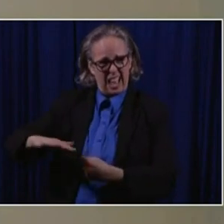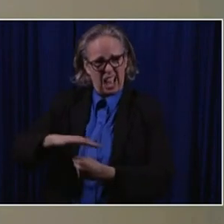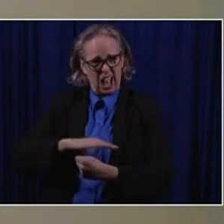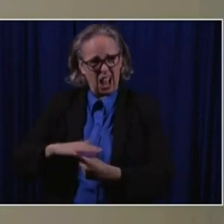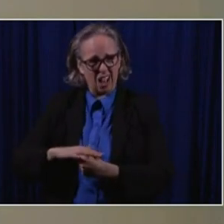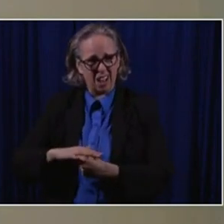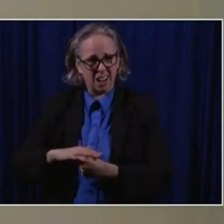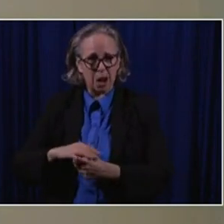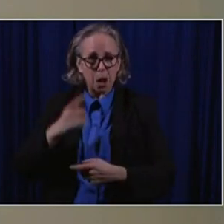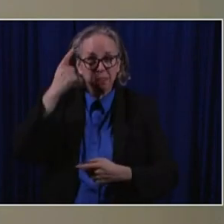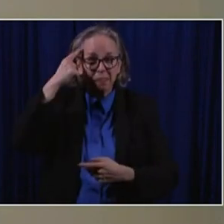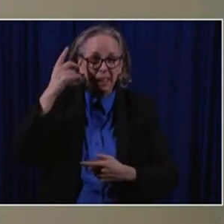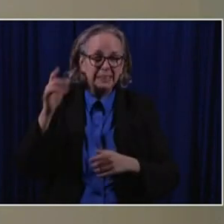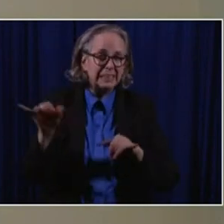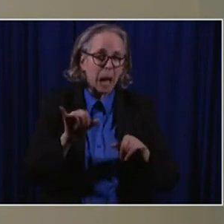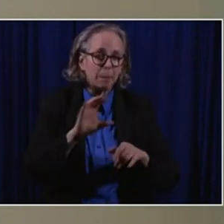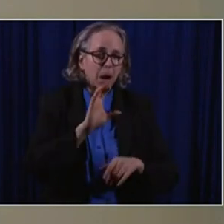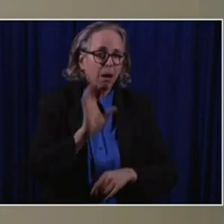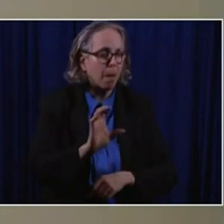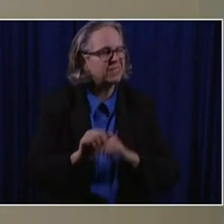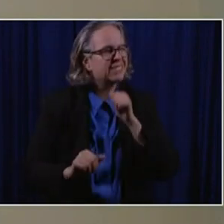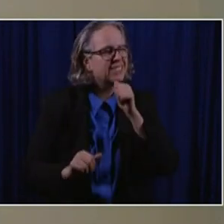about the time around Thanksgiving.